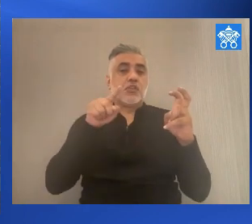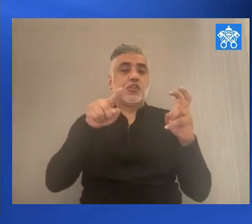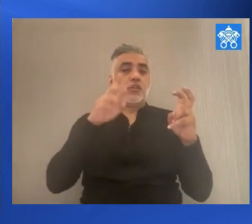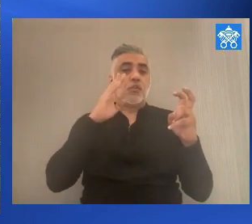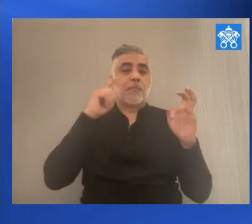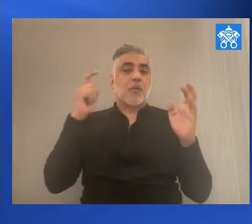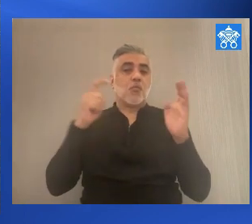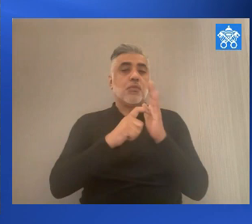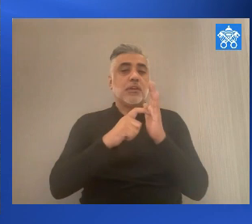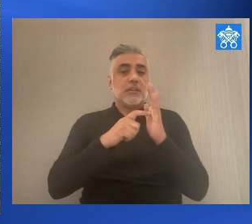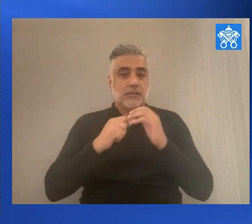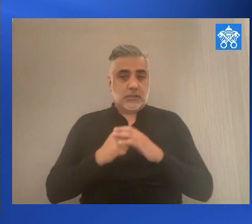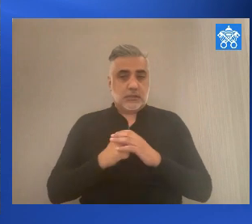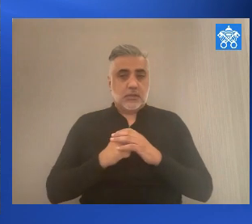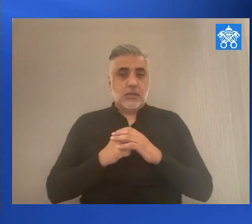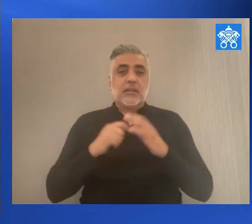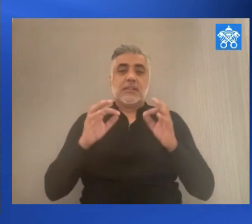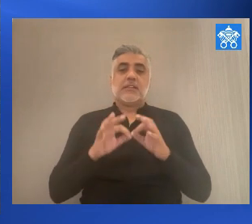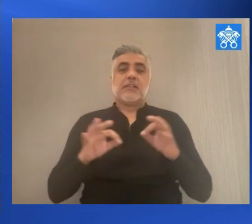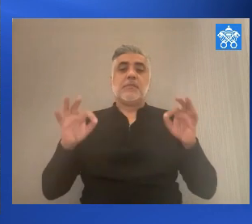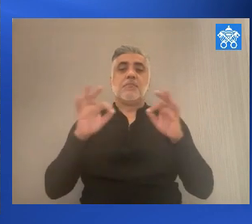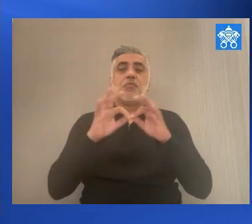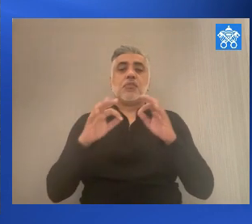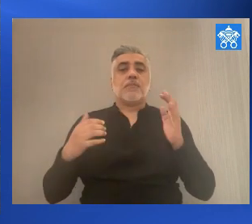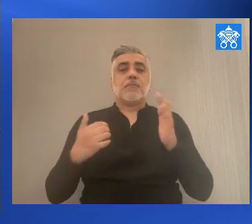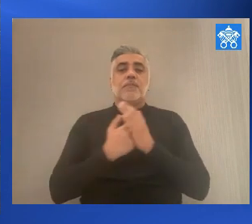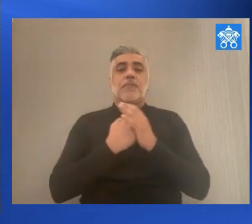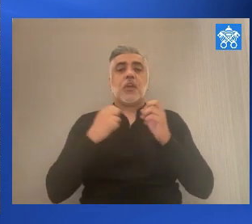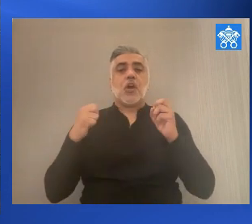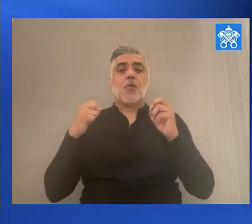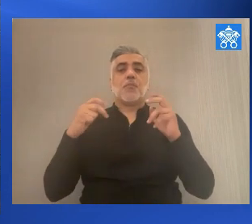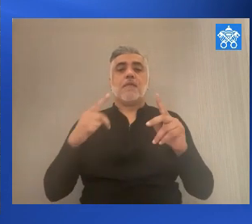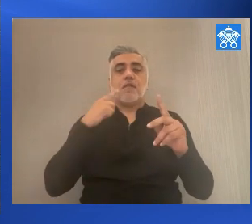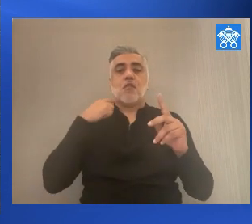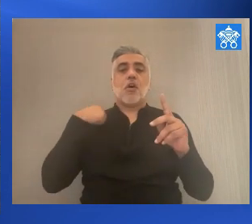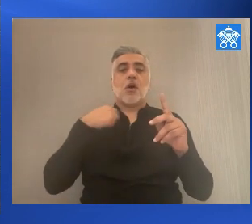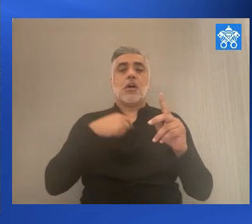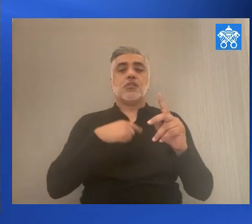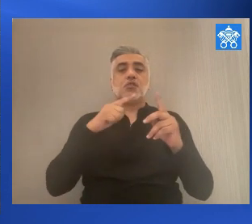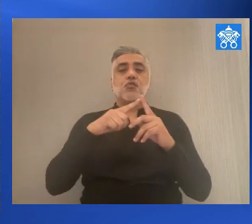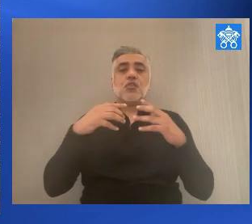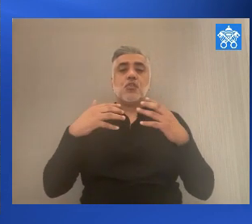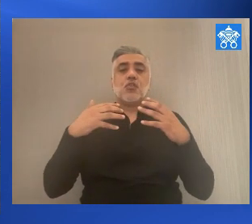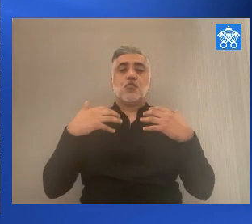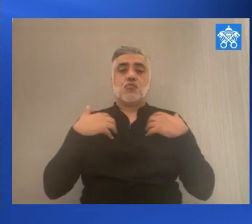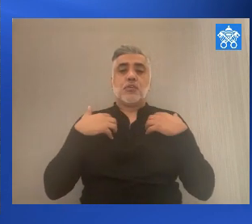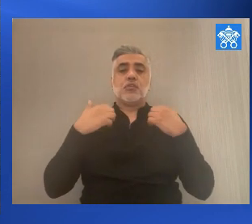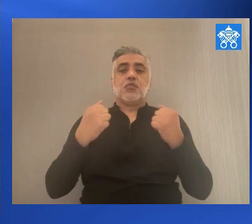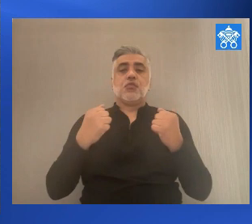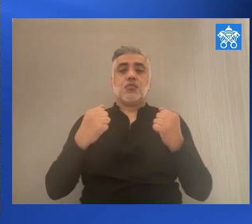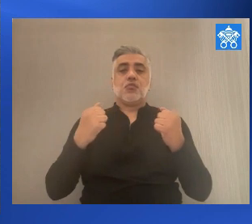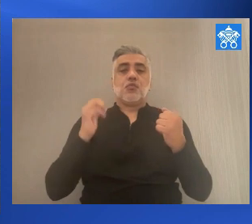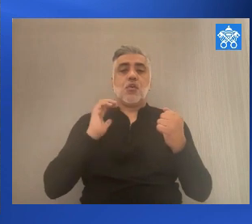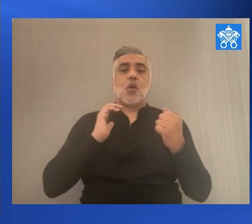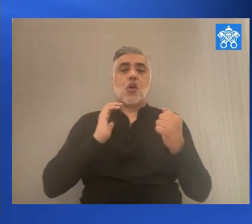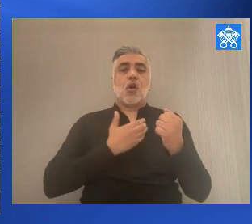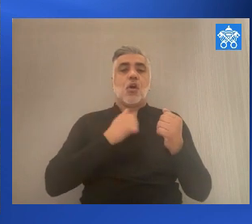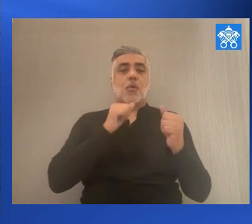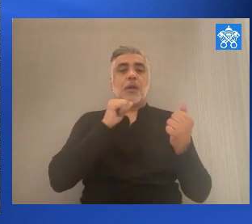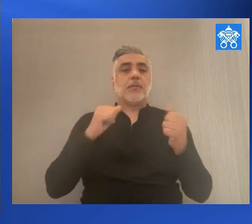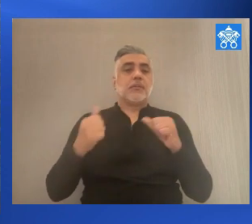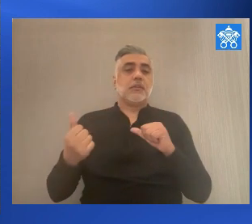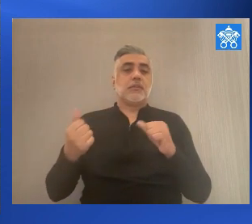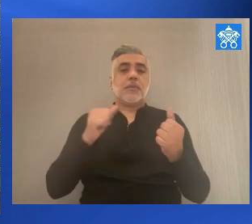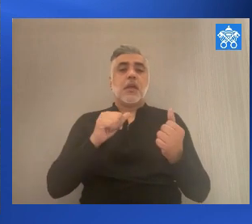Witnesses. This is an important occasion for us to renew our baptismal promises and to